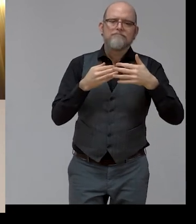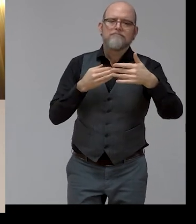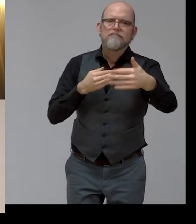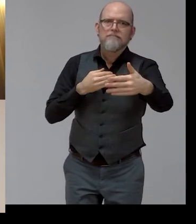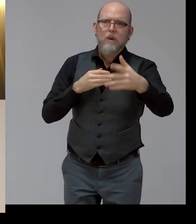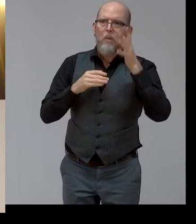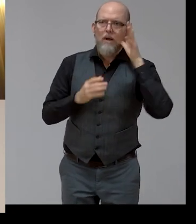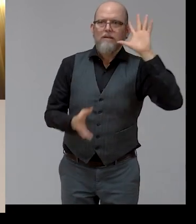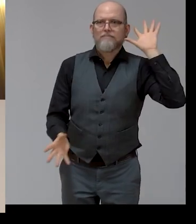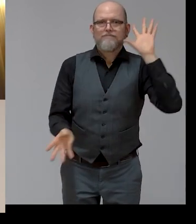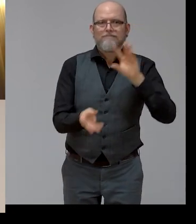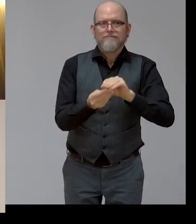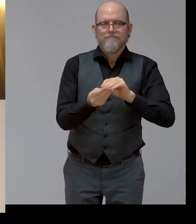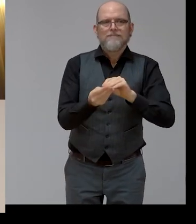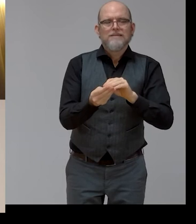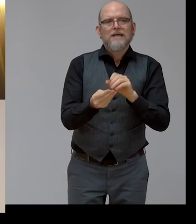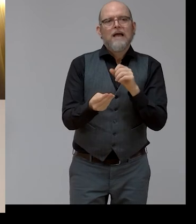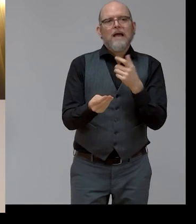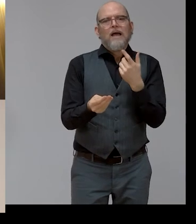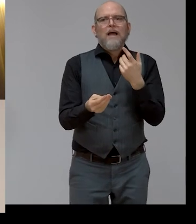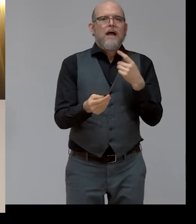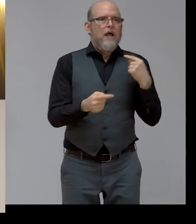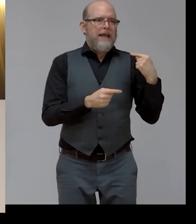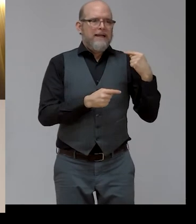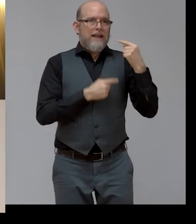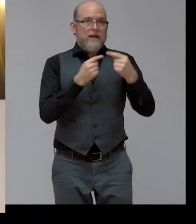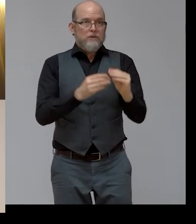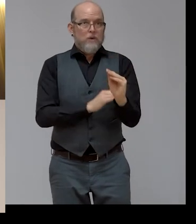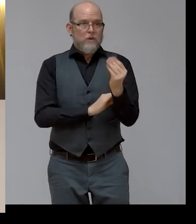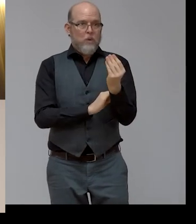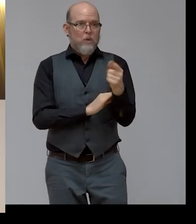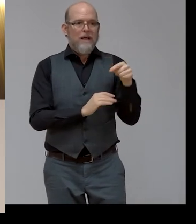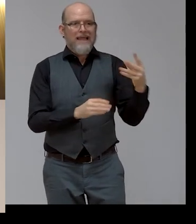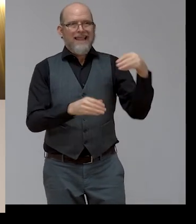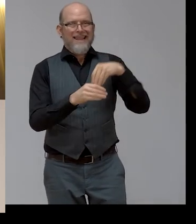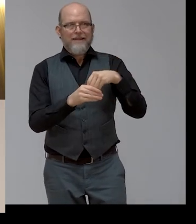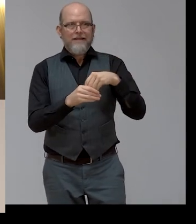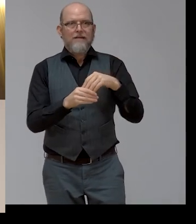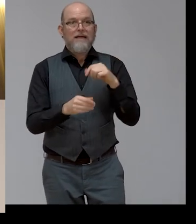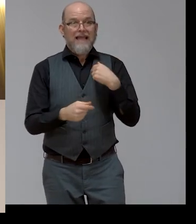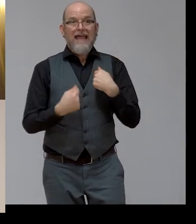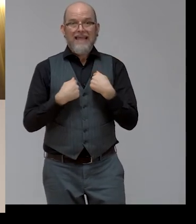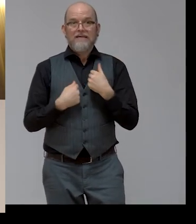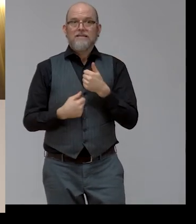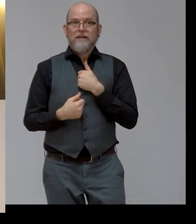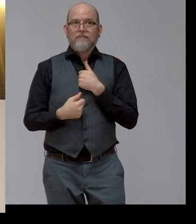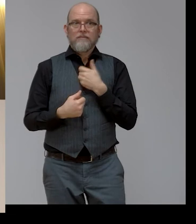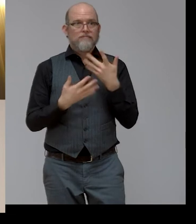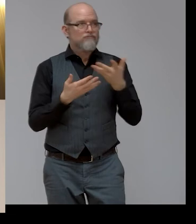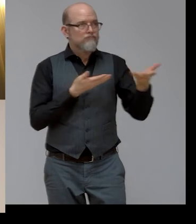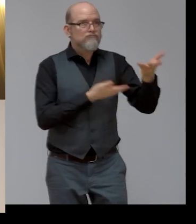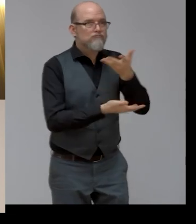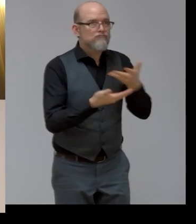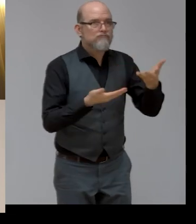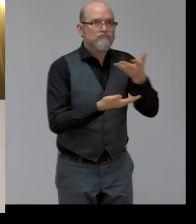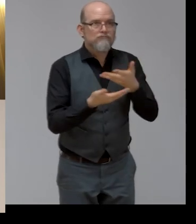I'm happy that I managed to win to some extent in the negotiation with the Council for the ESF+, the European